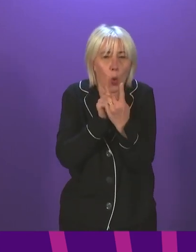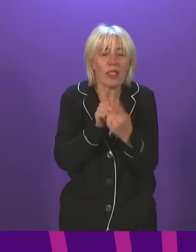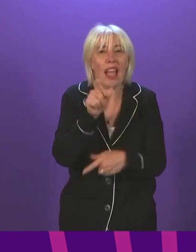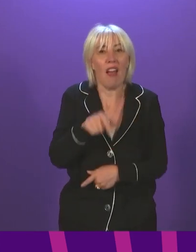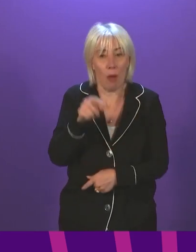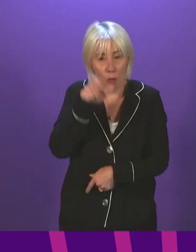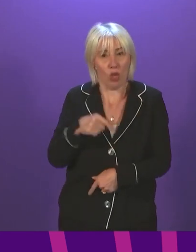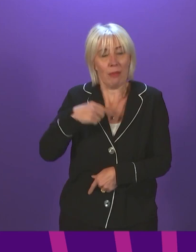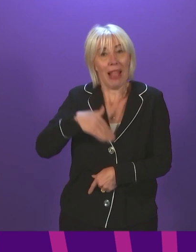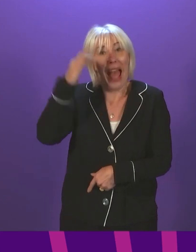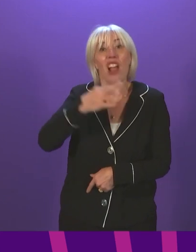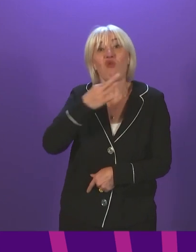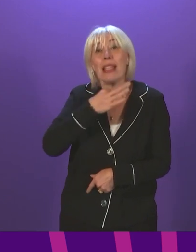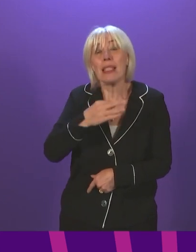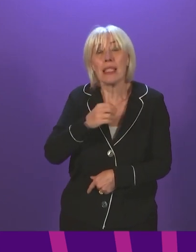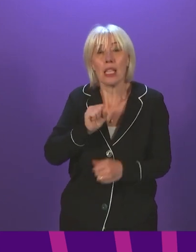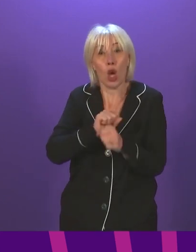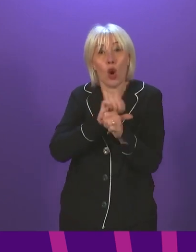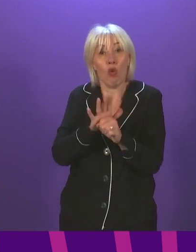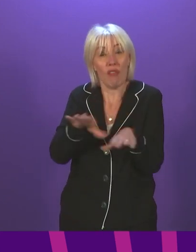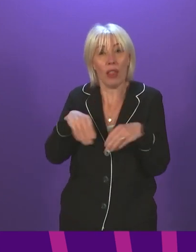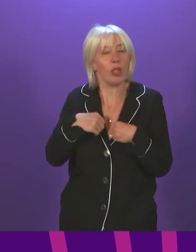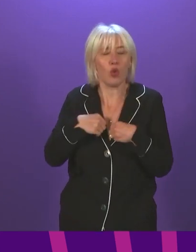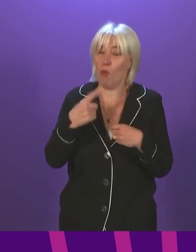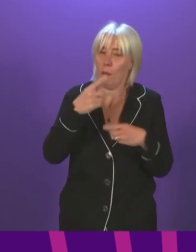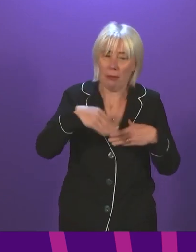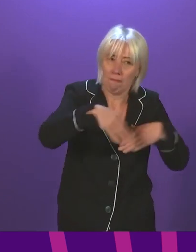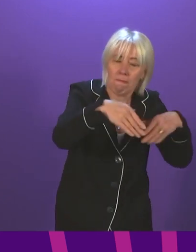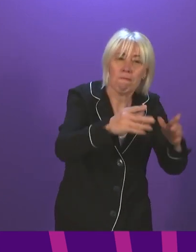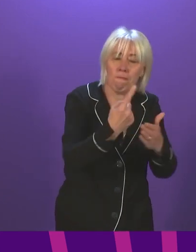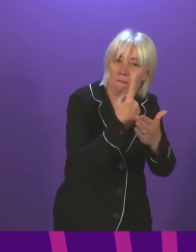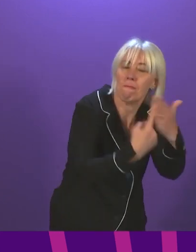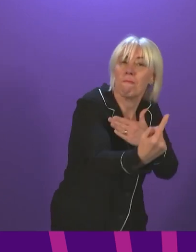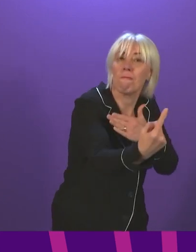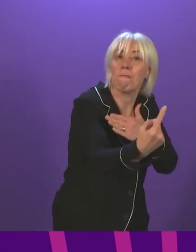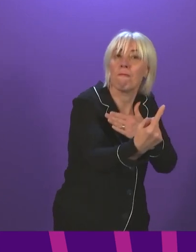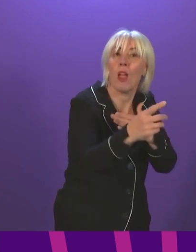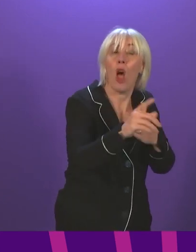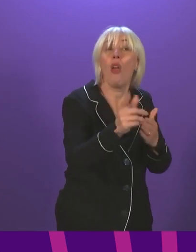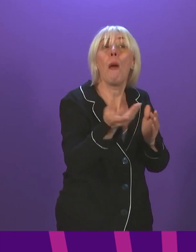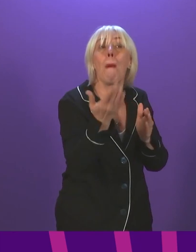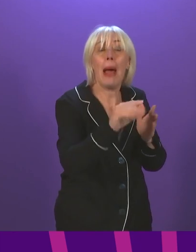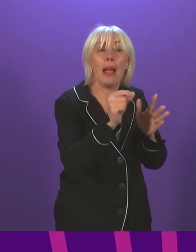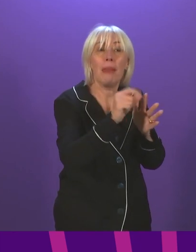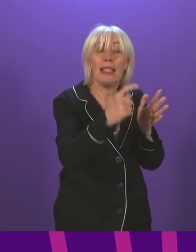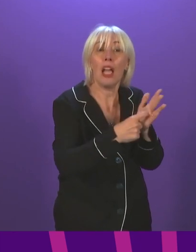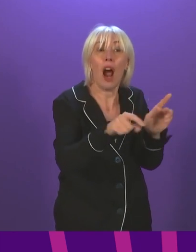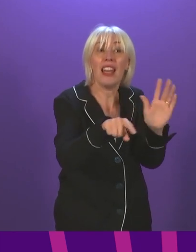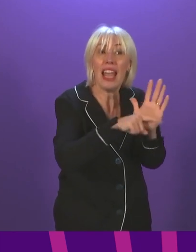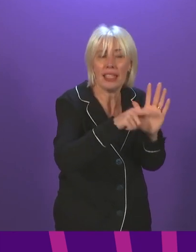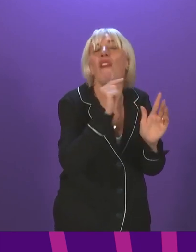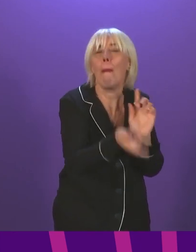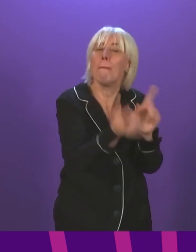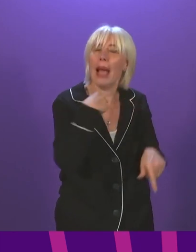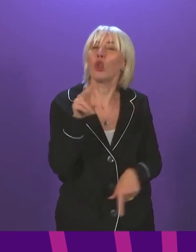of having COVID. They will continue to be advised to self-isolate until they have returned a negative PCR test. For